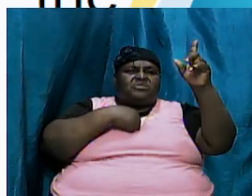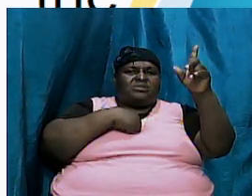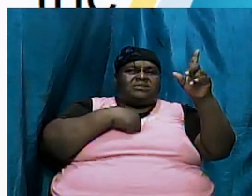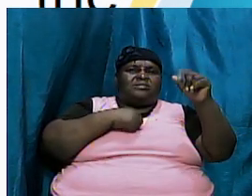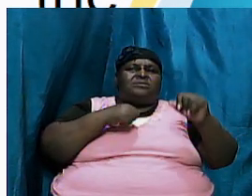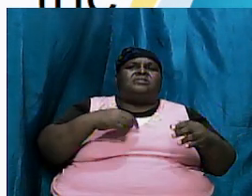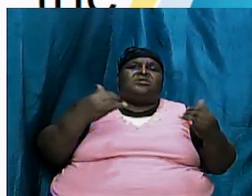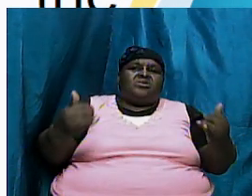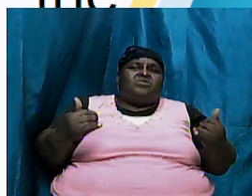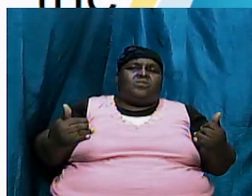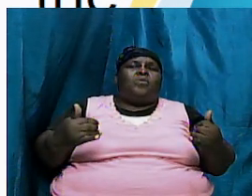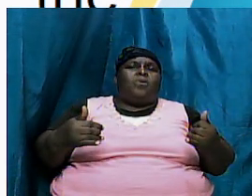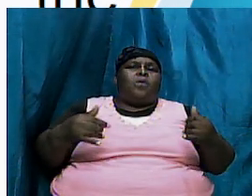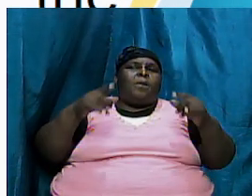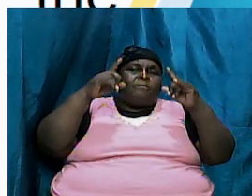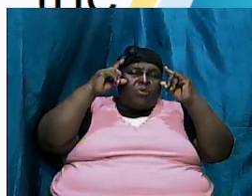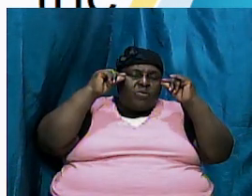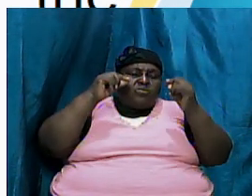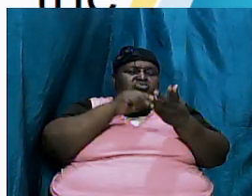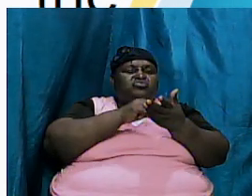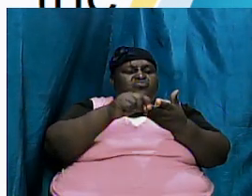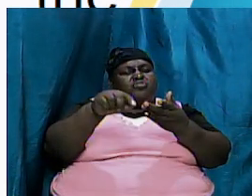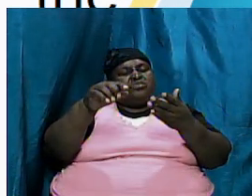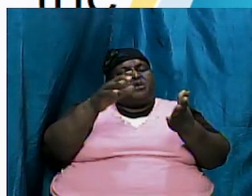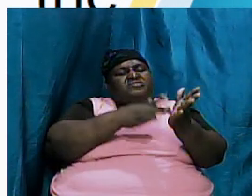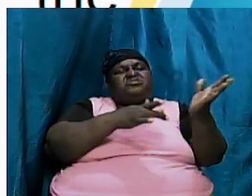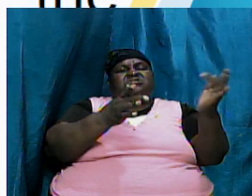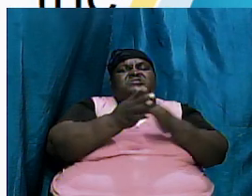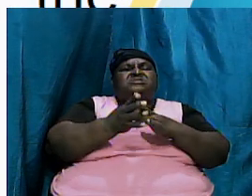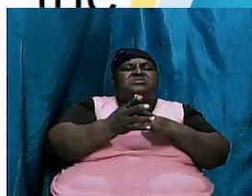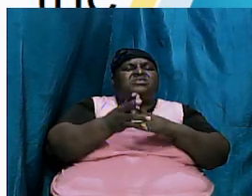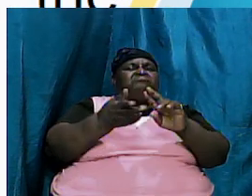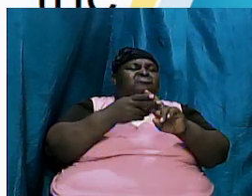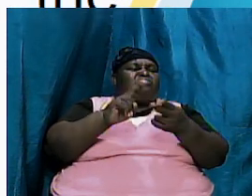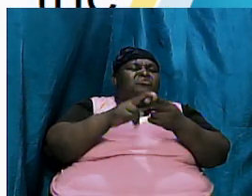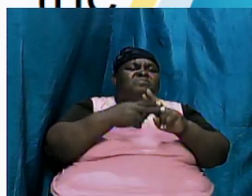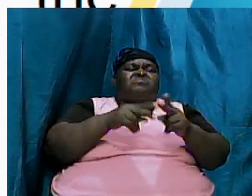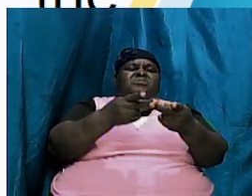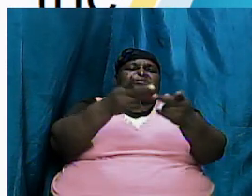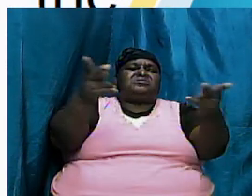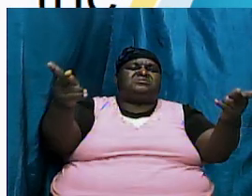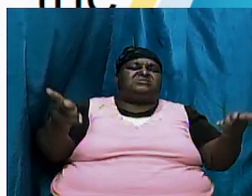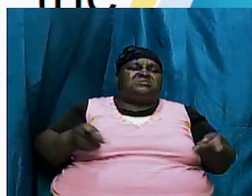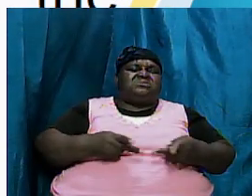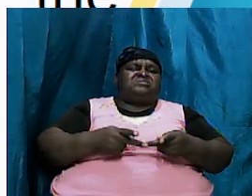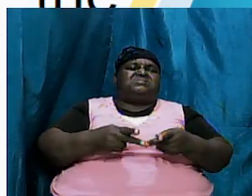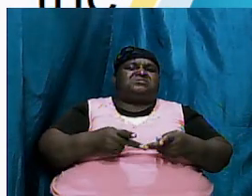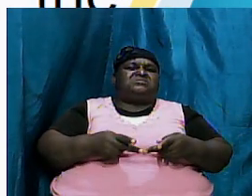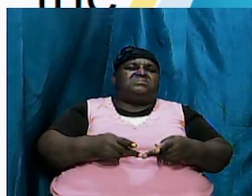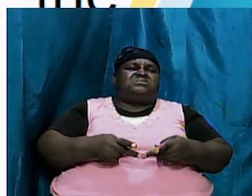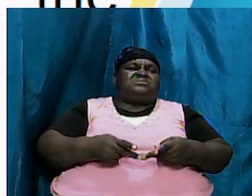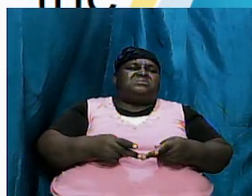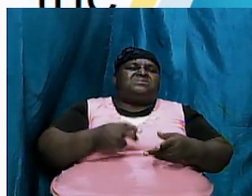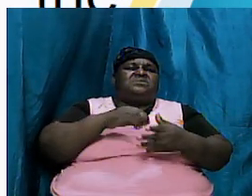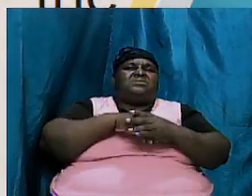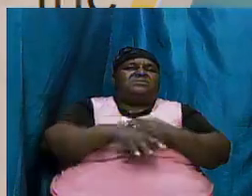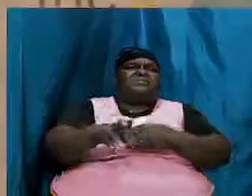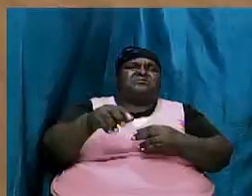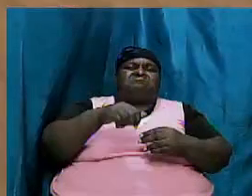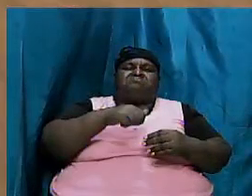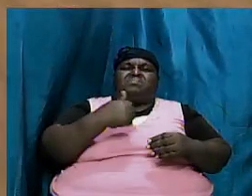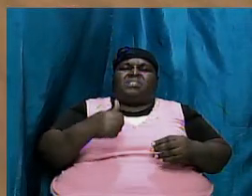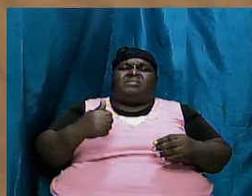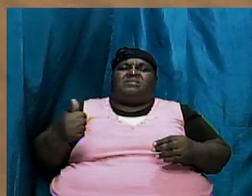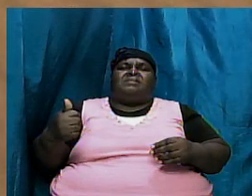Moses wrote of Jesus in a number of places he wrote of him in Genesis he wrote of him in other